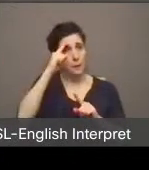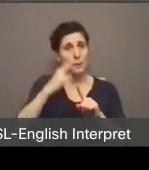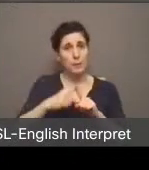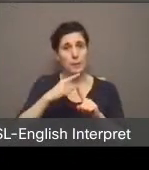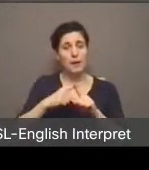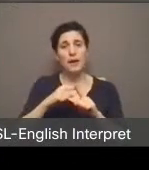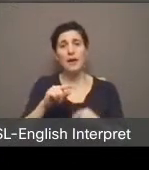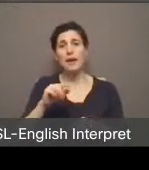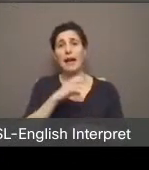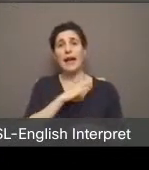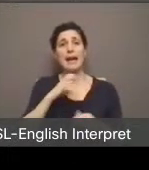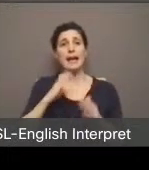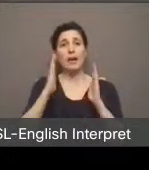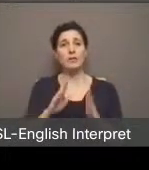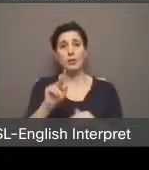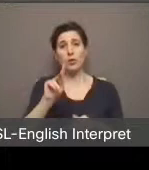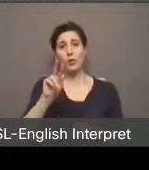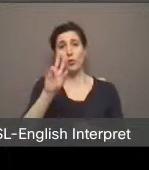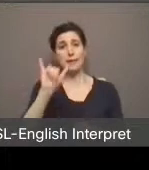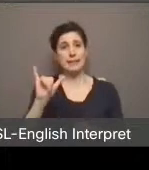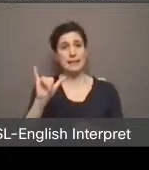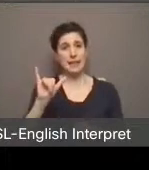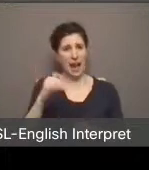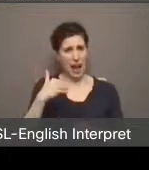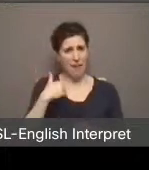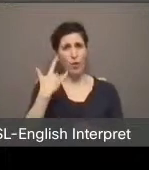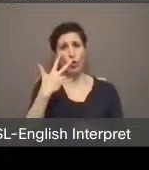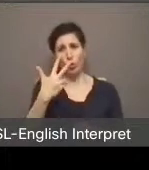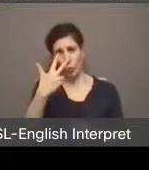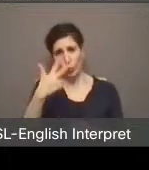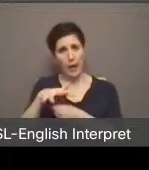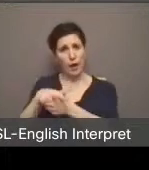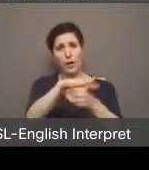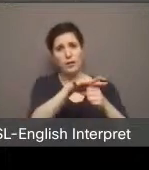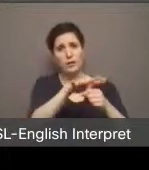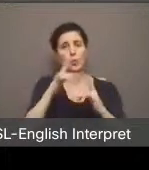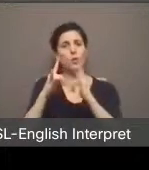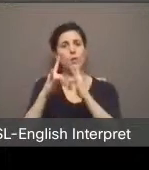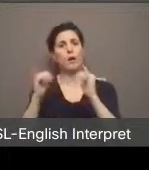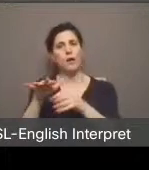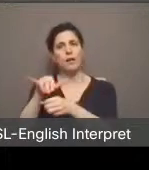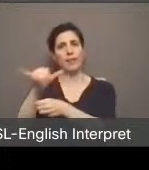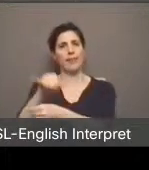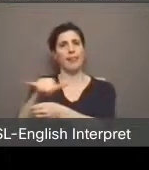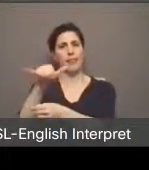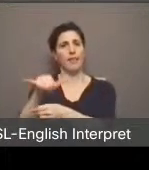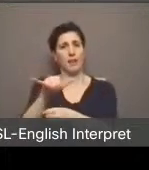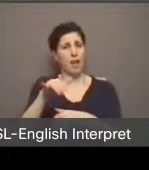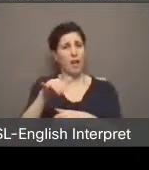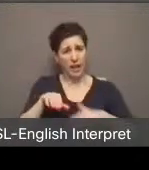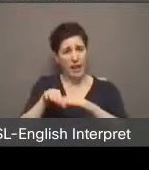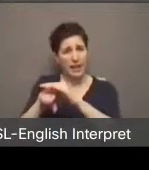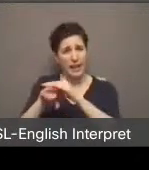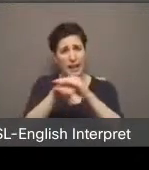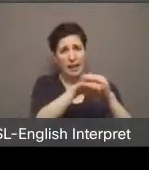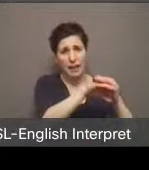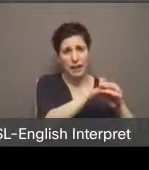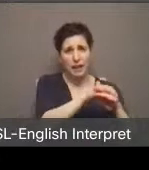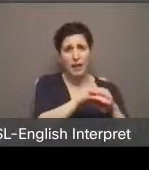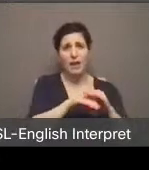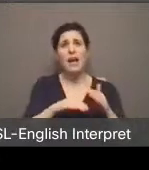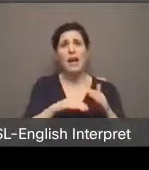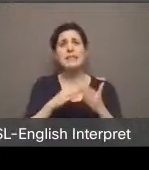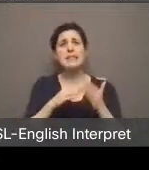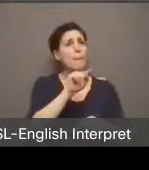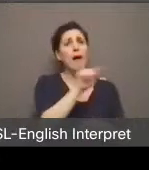Cressy had three encampments in his ward. Did he ever visit one of them? Ever speak to any of the people living there? Councilors Matlow and Wong Tam tried cashing in progressive